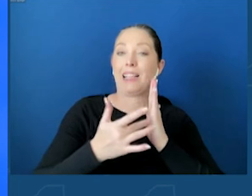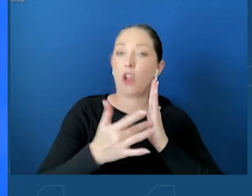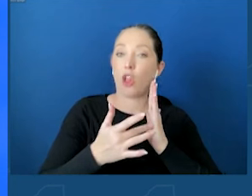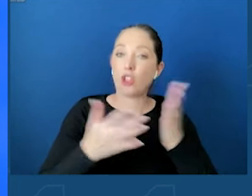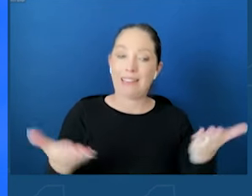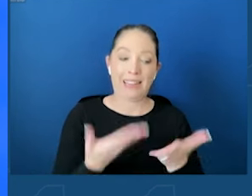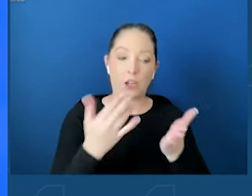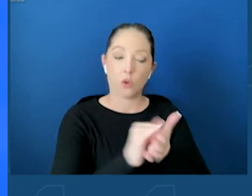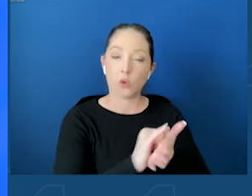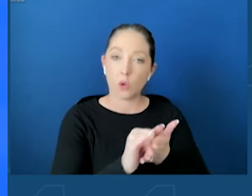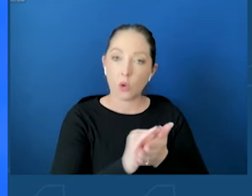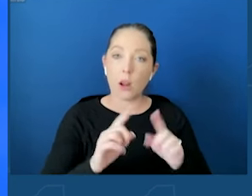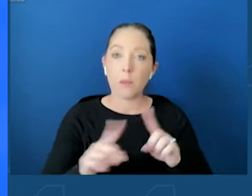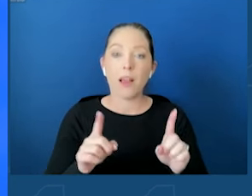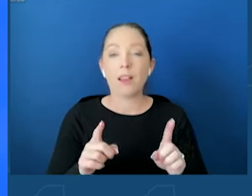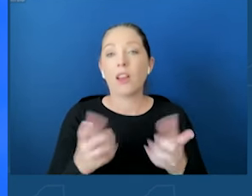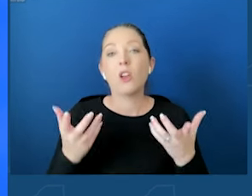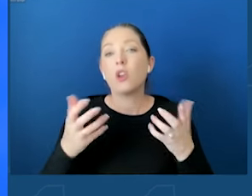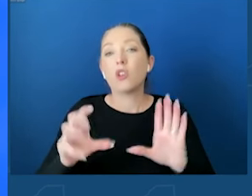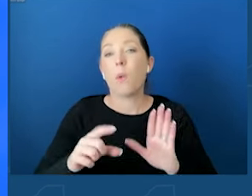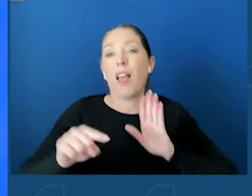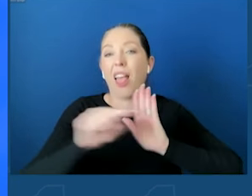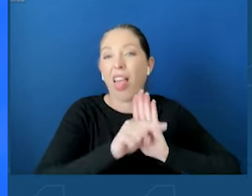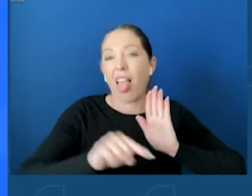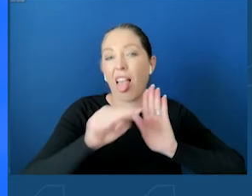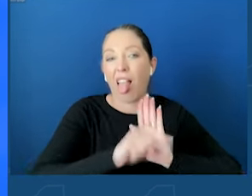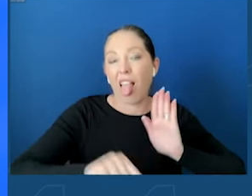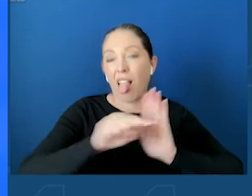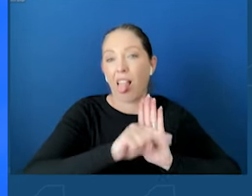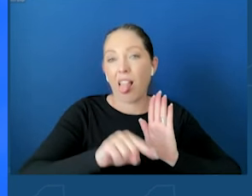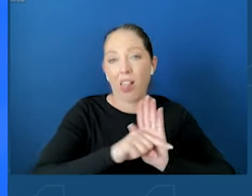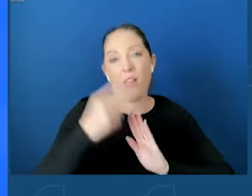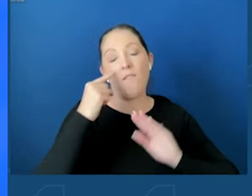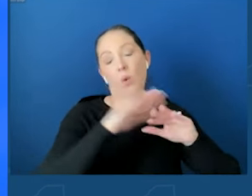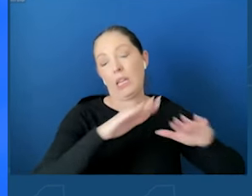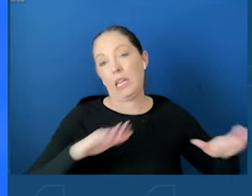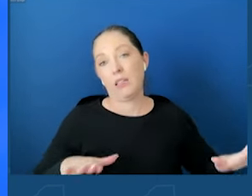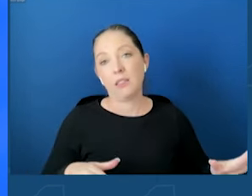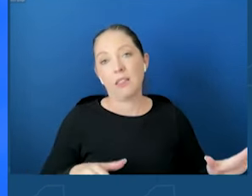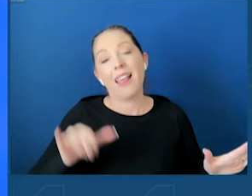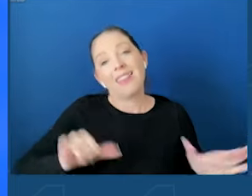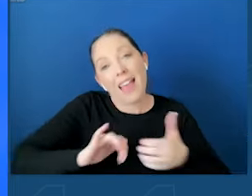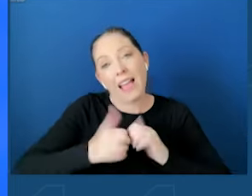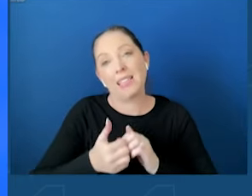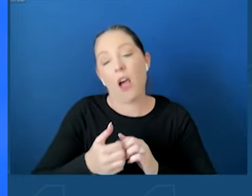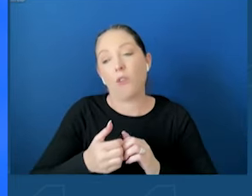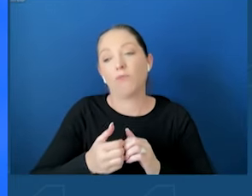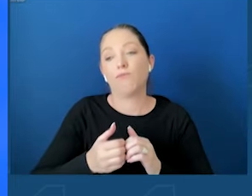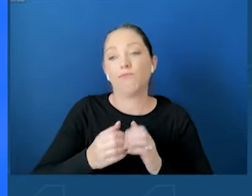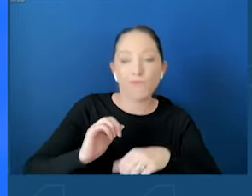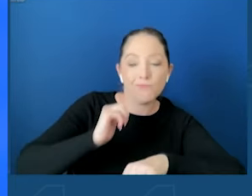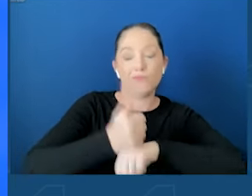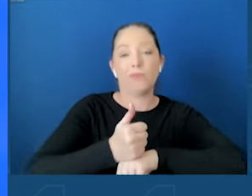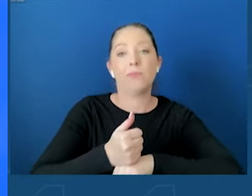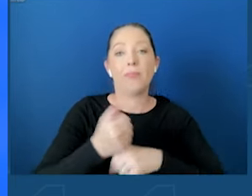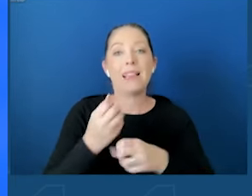negative consequences for our children. That's how you build a safer and healthier New York. Thank you.